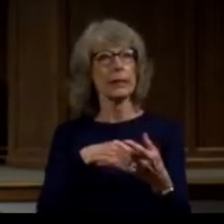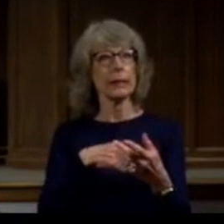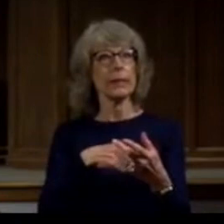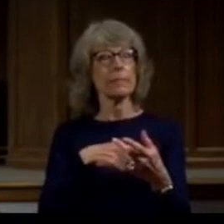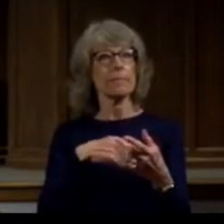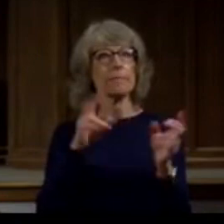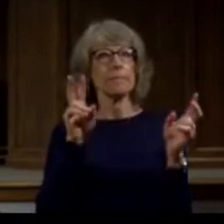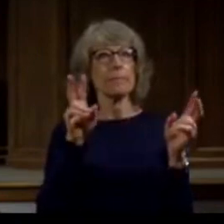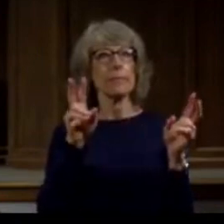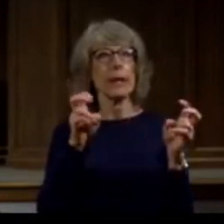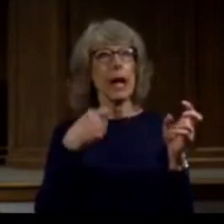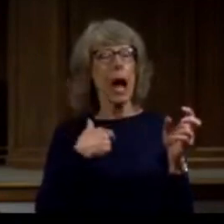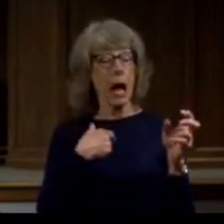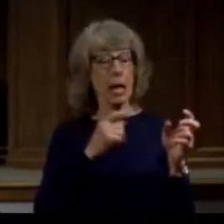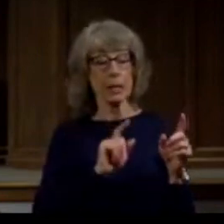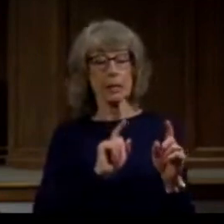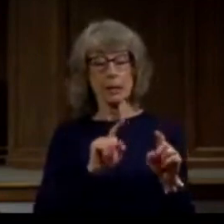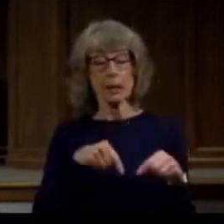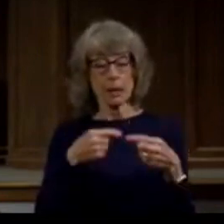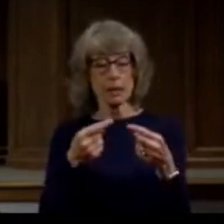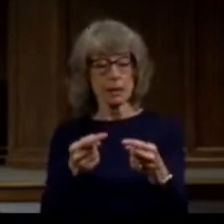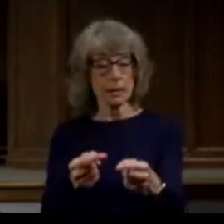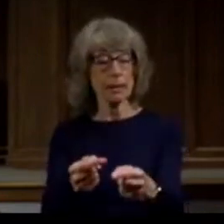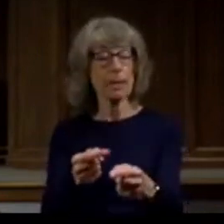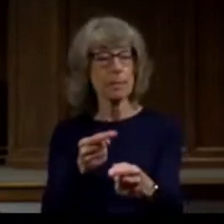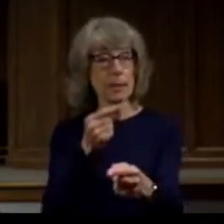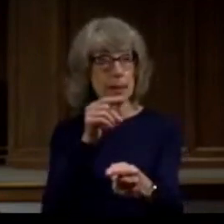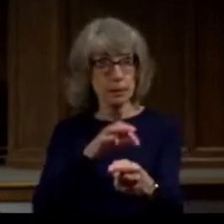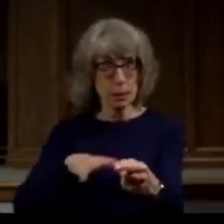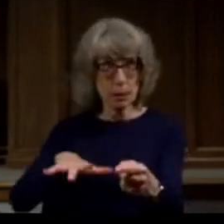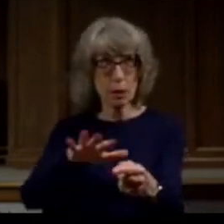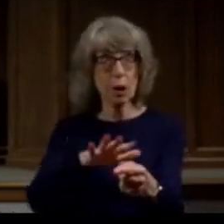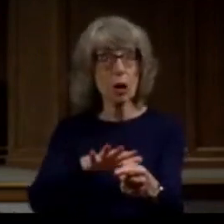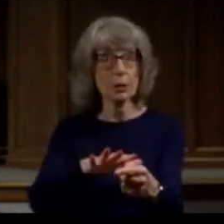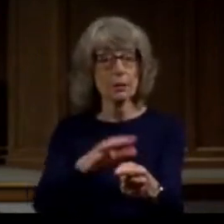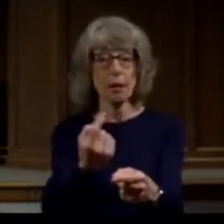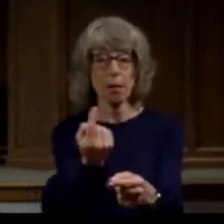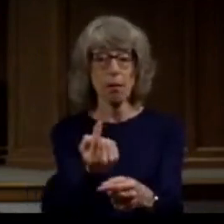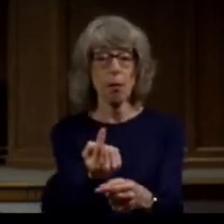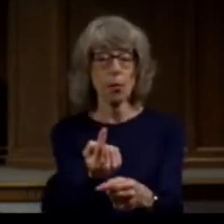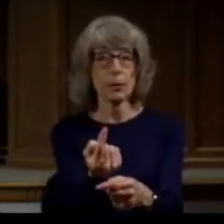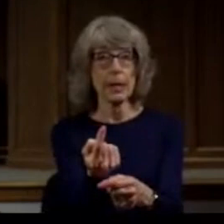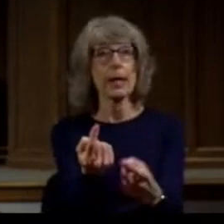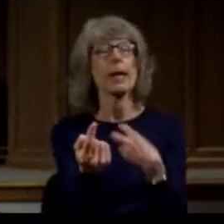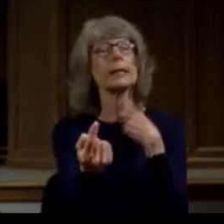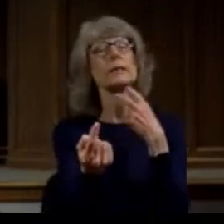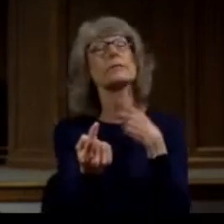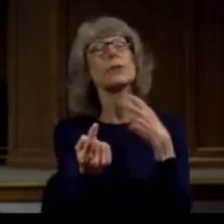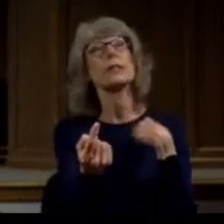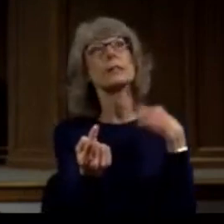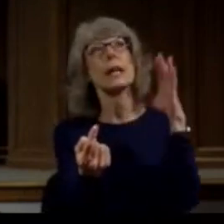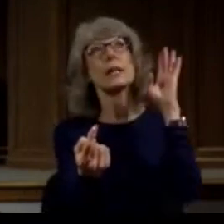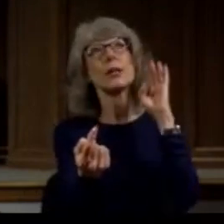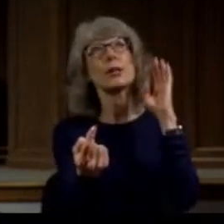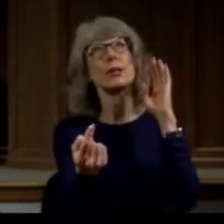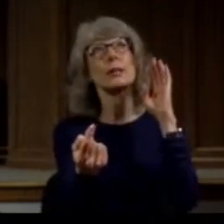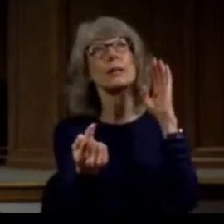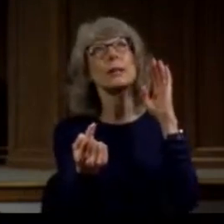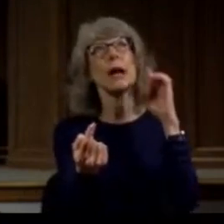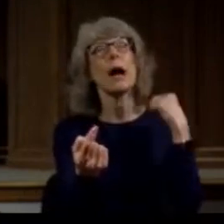and I was thinking to myself of that song and the voice I heard was the voice of my mother singing alto.